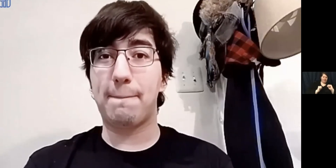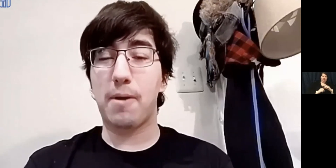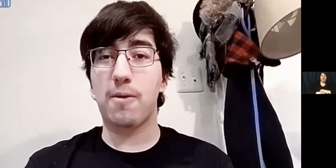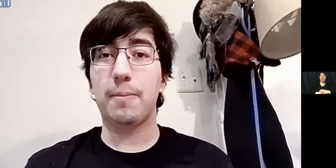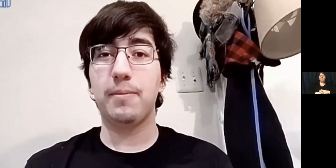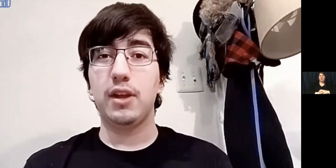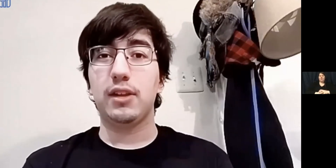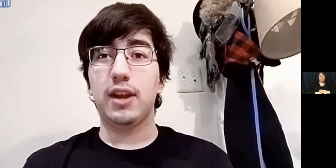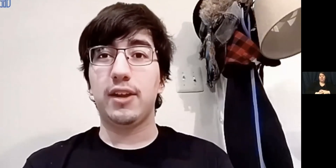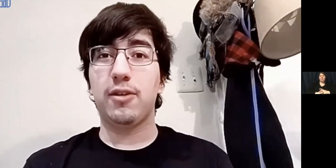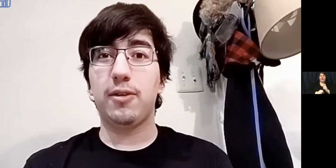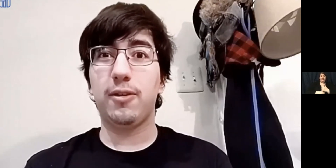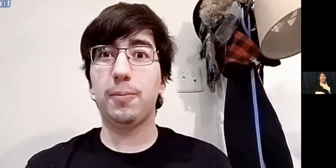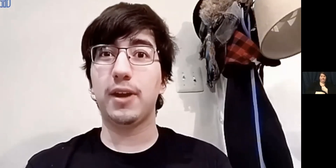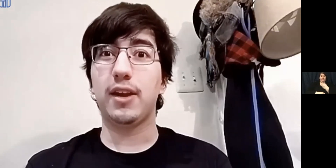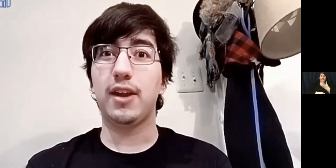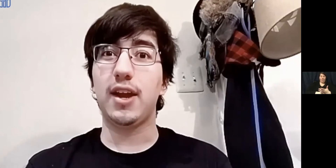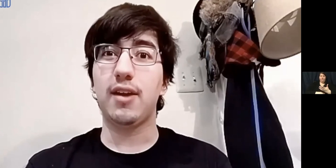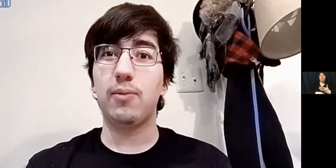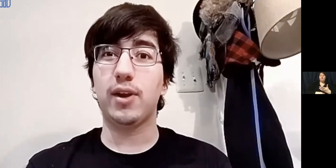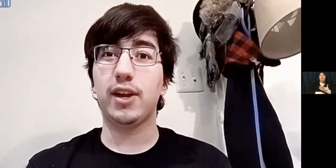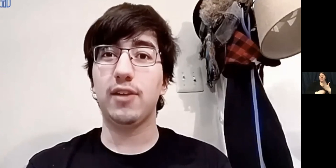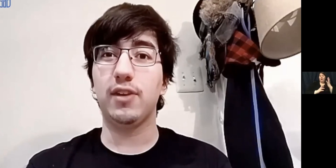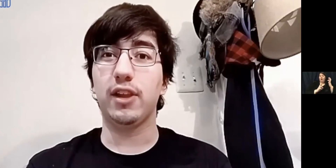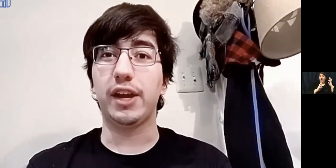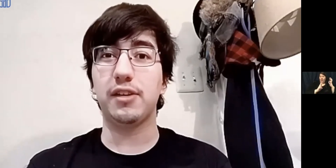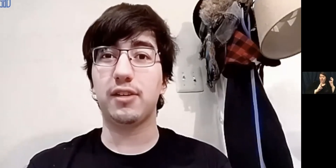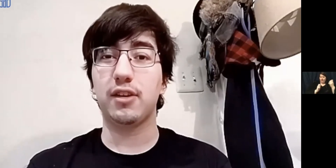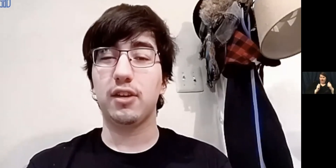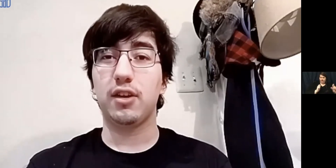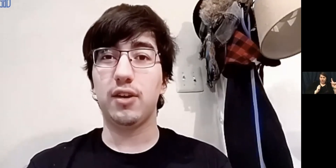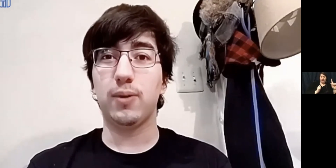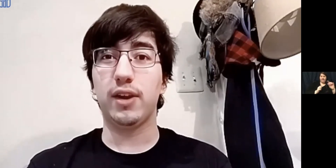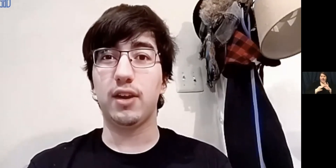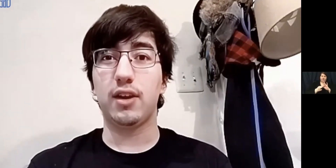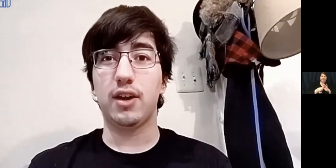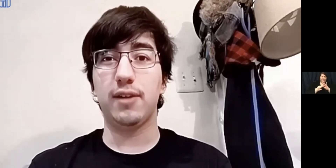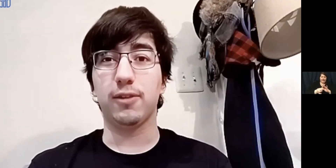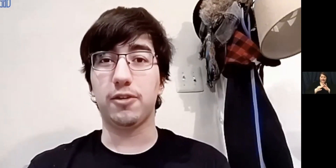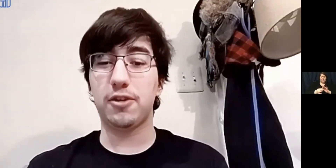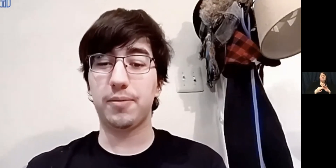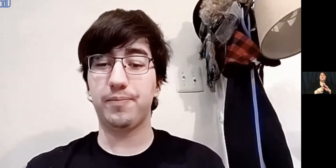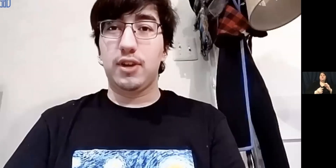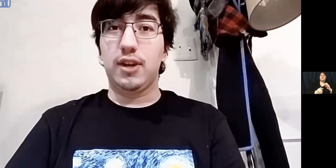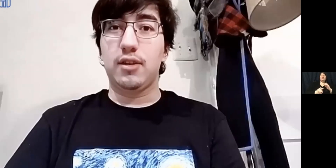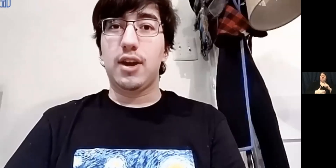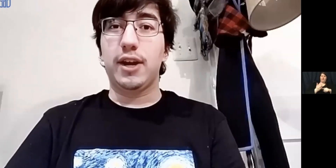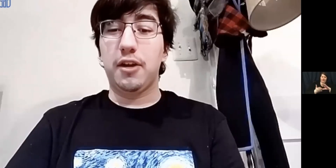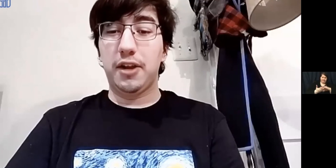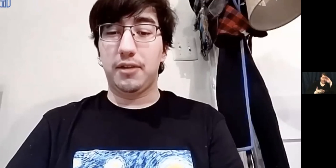poem that I hope that everyone can relate of what I've learned.